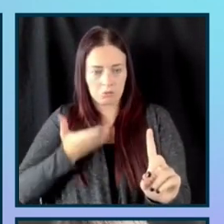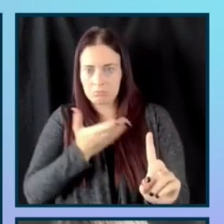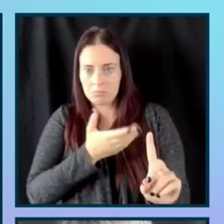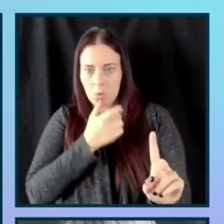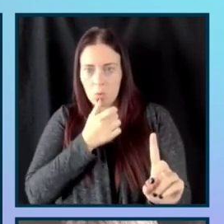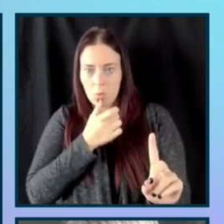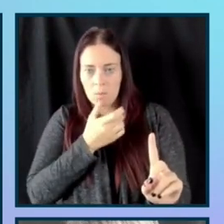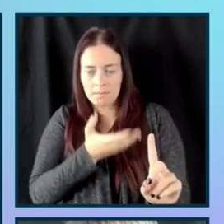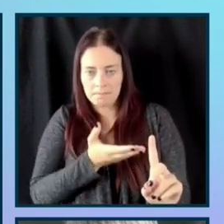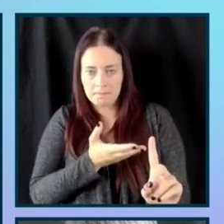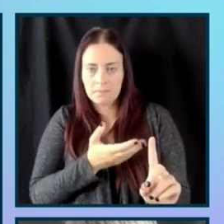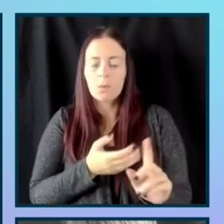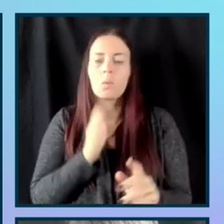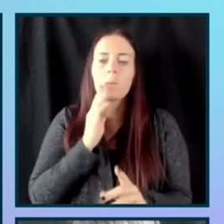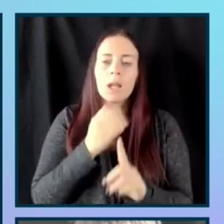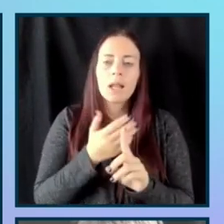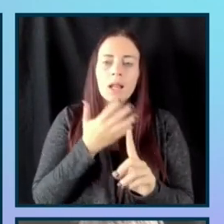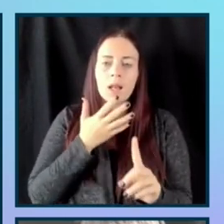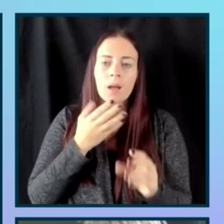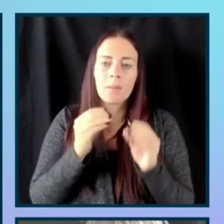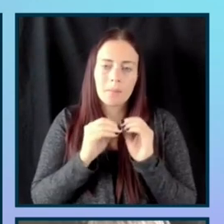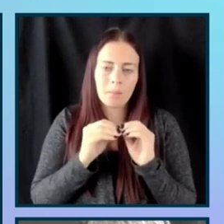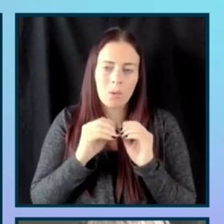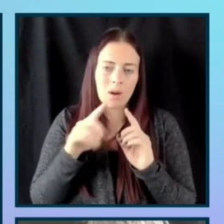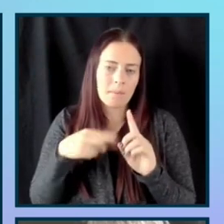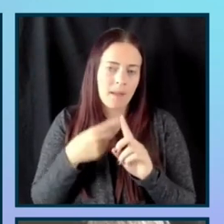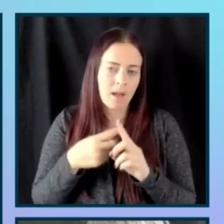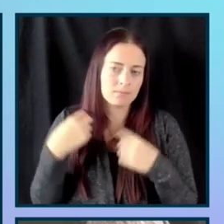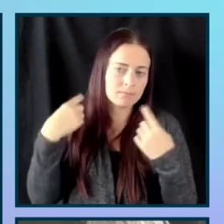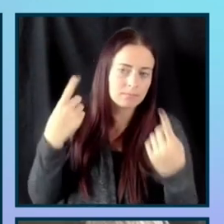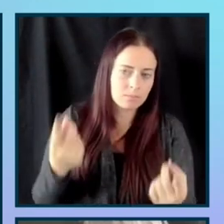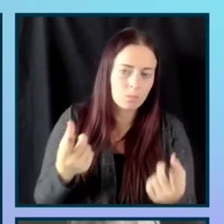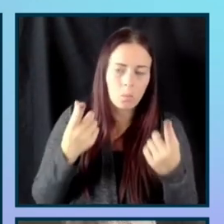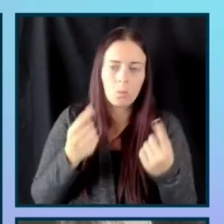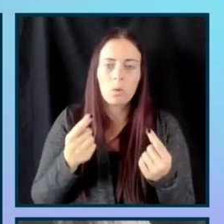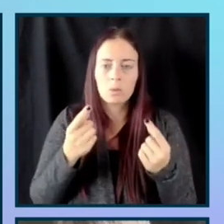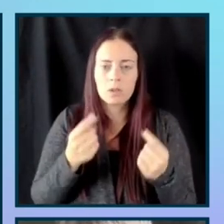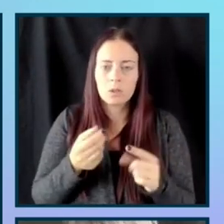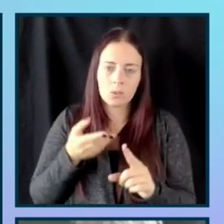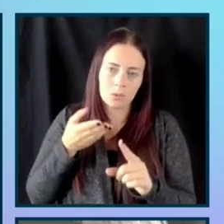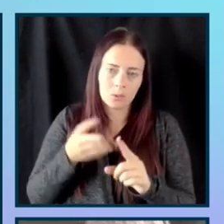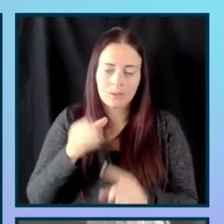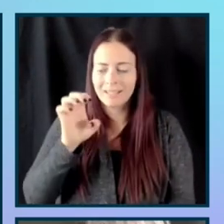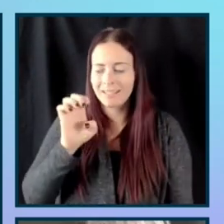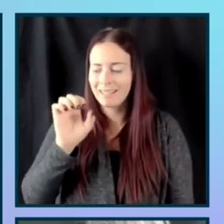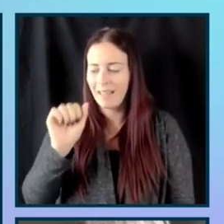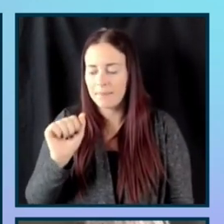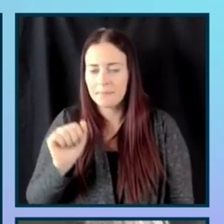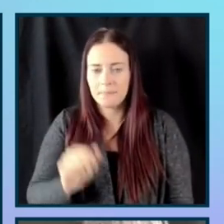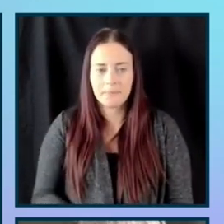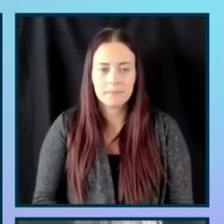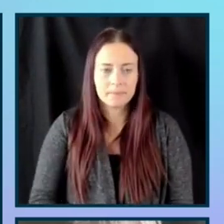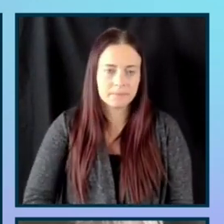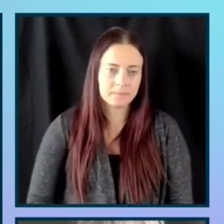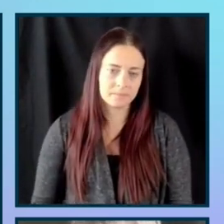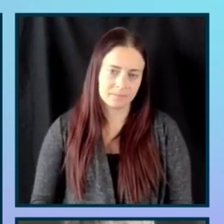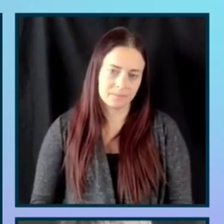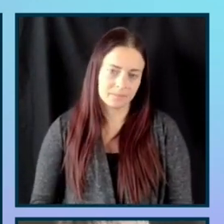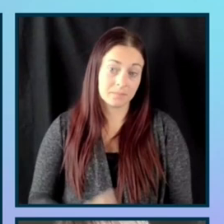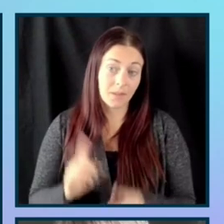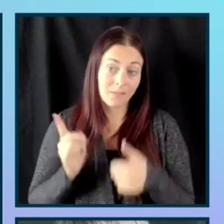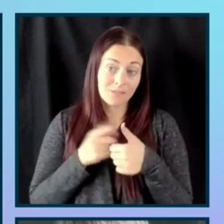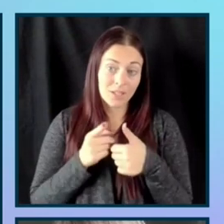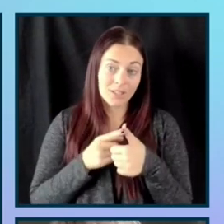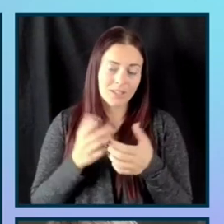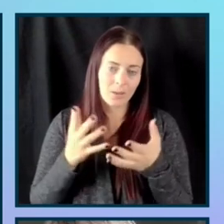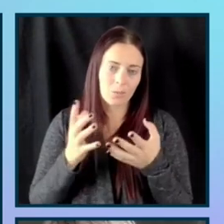little bit more about what we did at EA. Um, but first, um, I want to talk a little bit